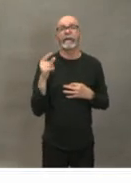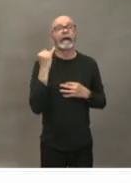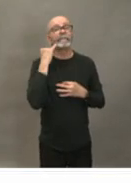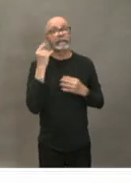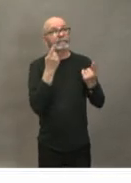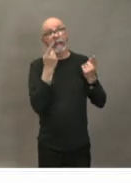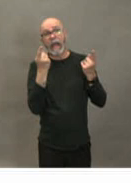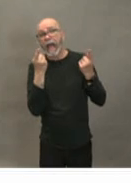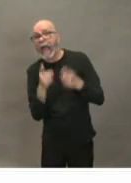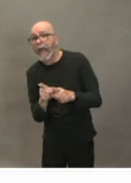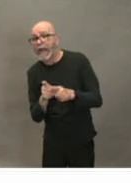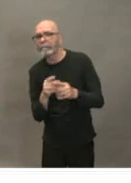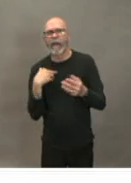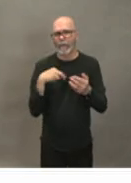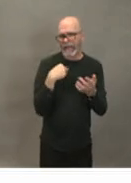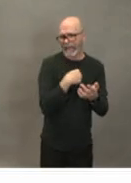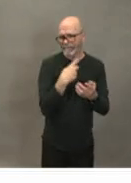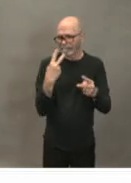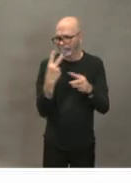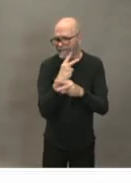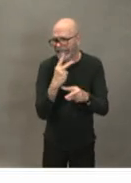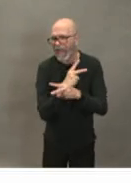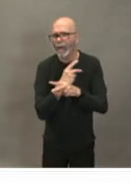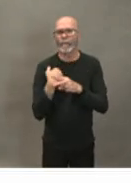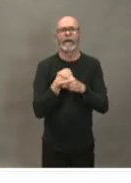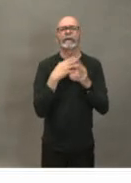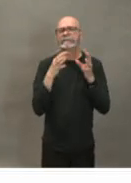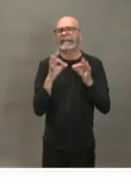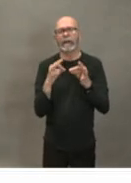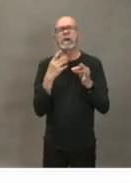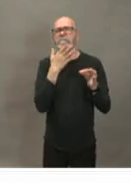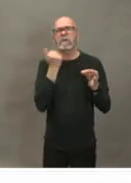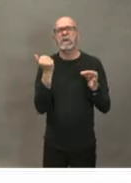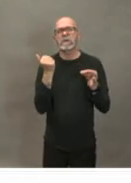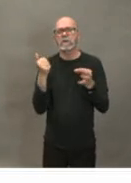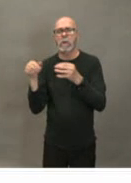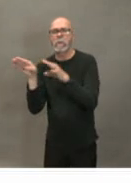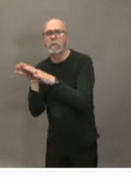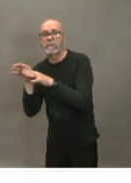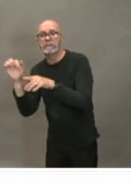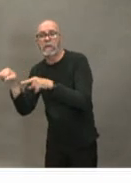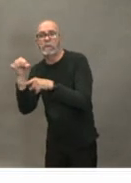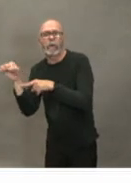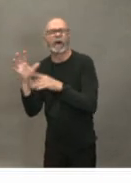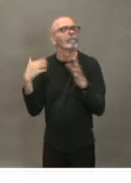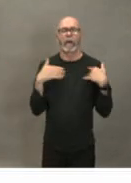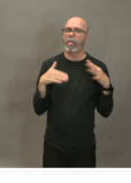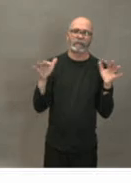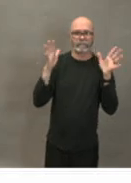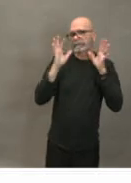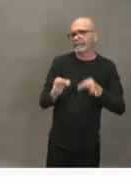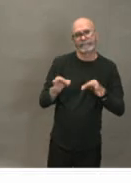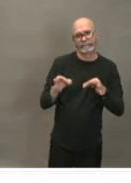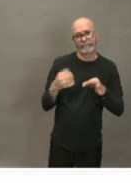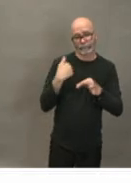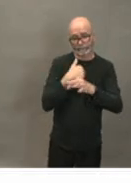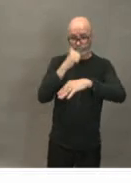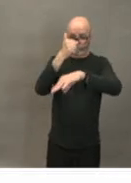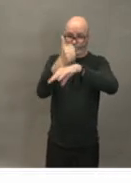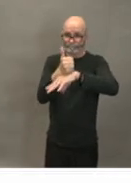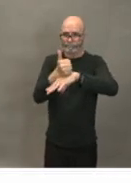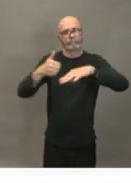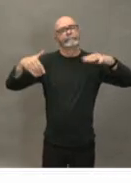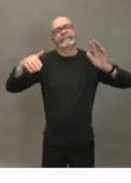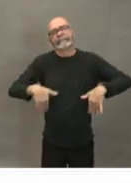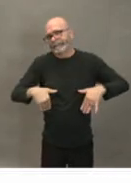uh and and we're always all these decisions are always going to be based on how affect